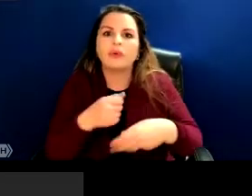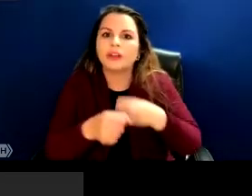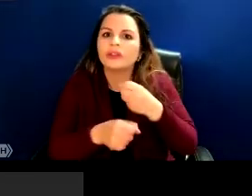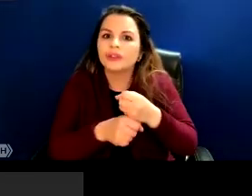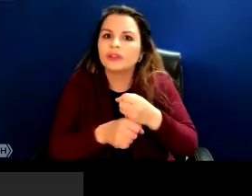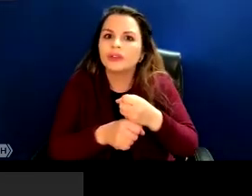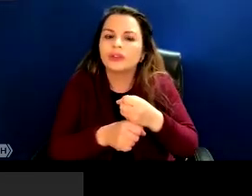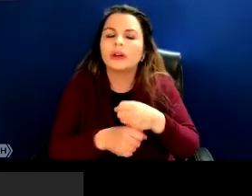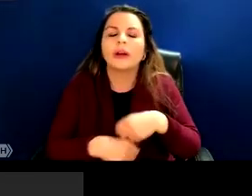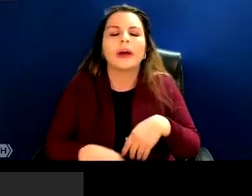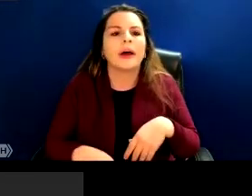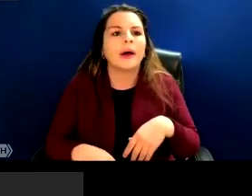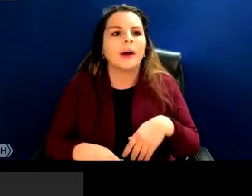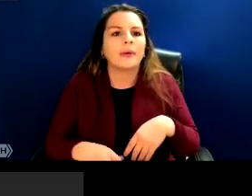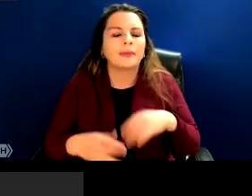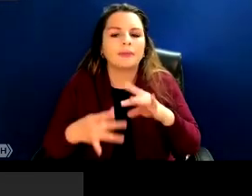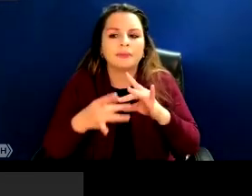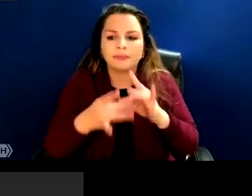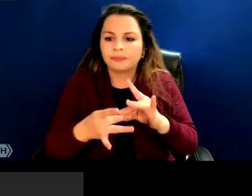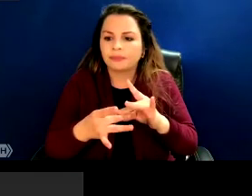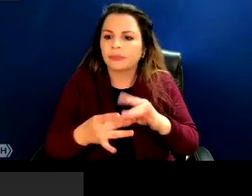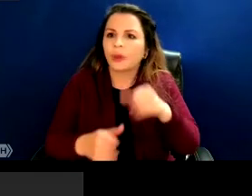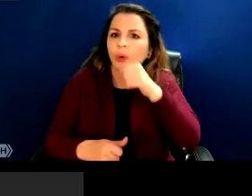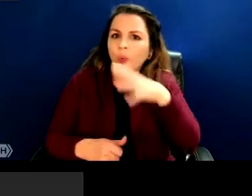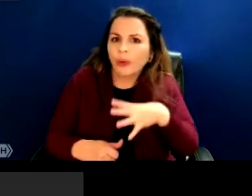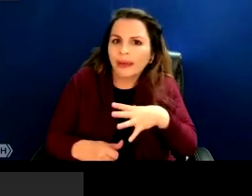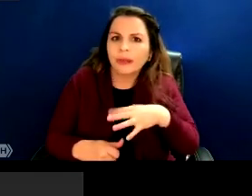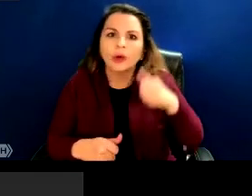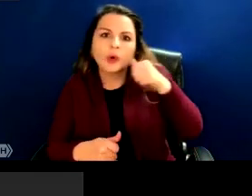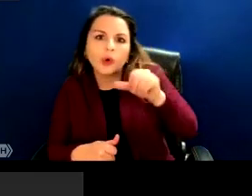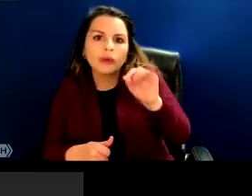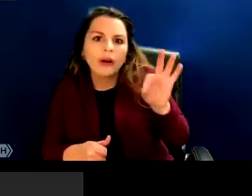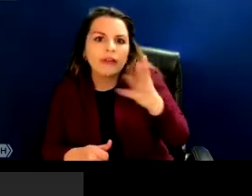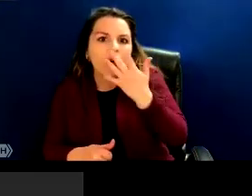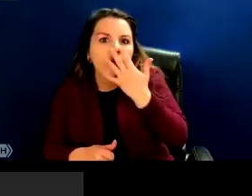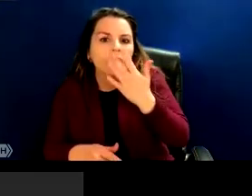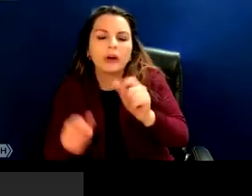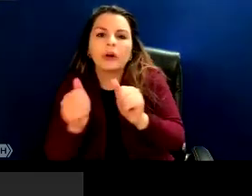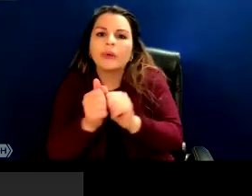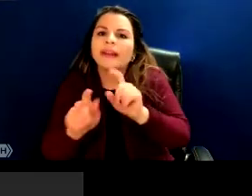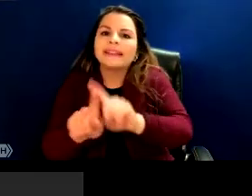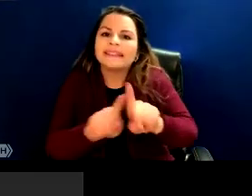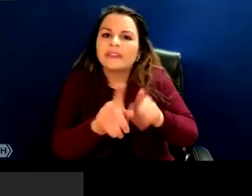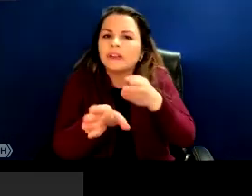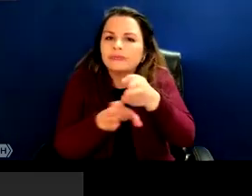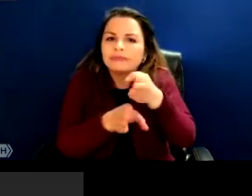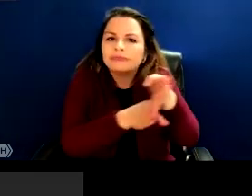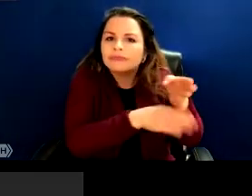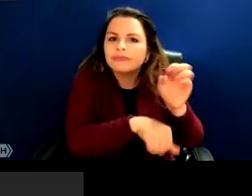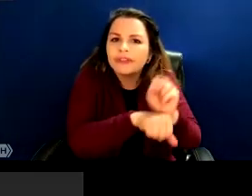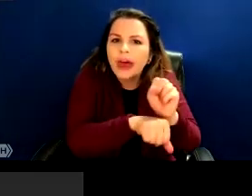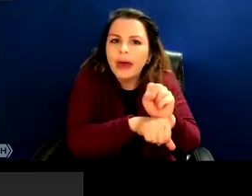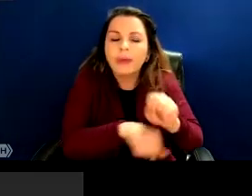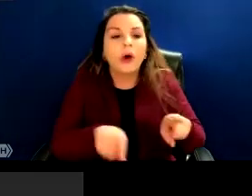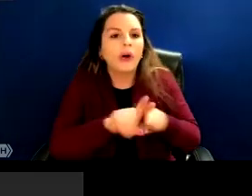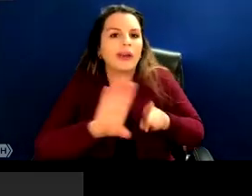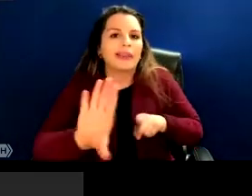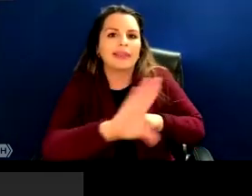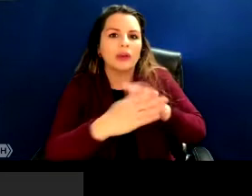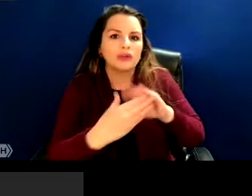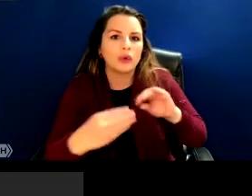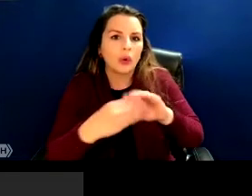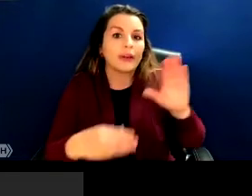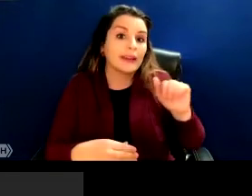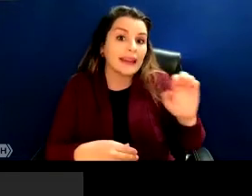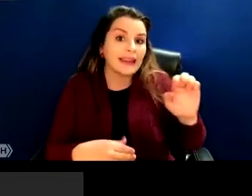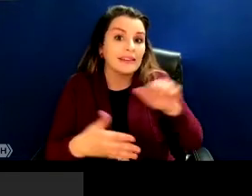on women and girls of color on a variety of different kinds of occupations. And then there were stories or case studies